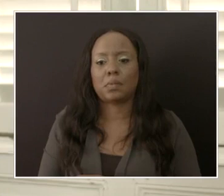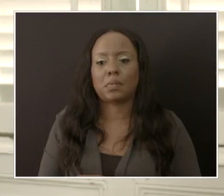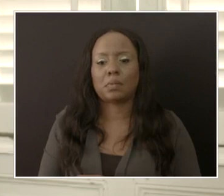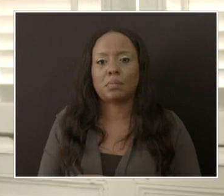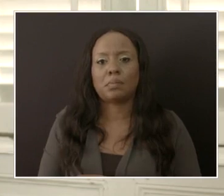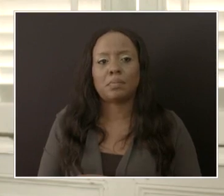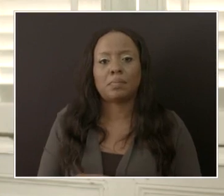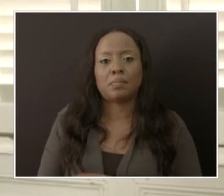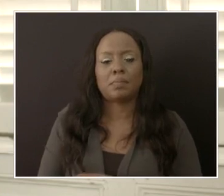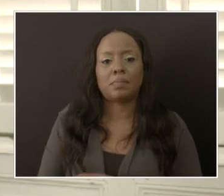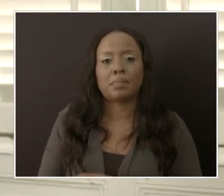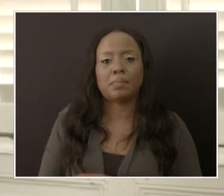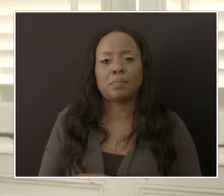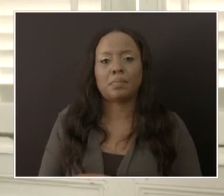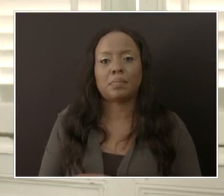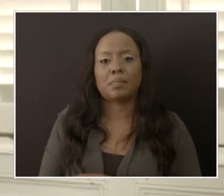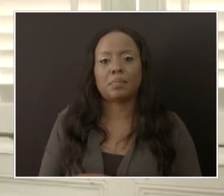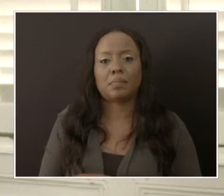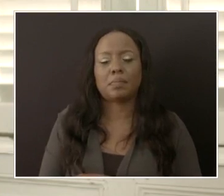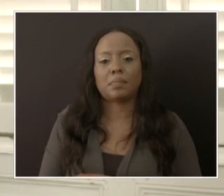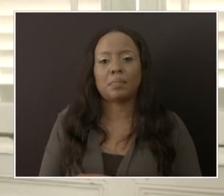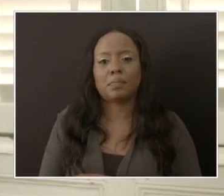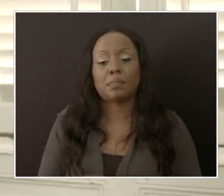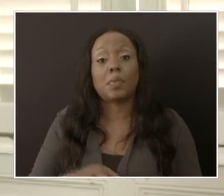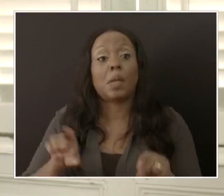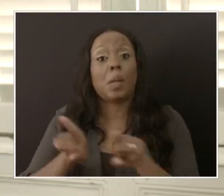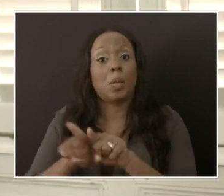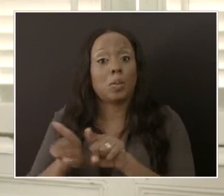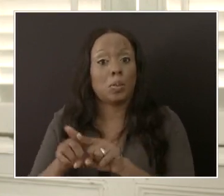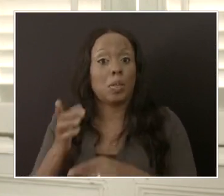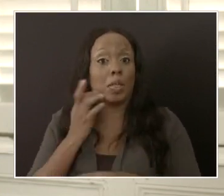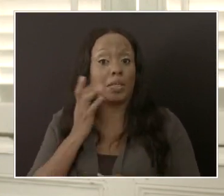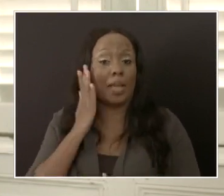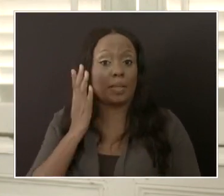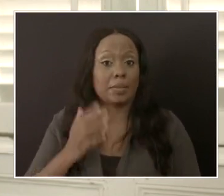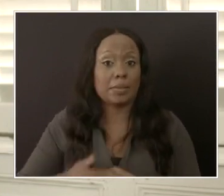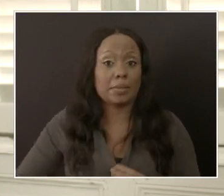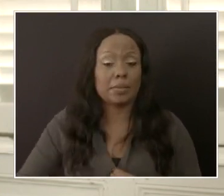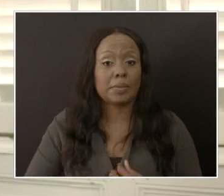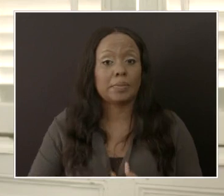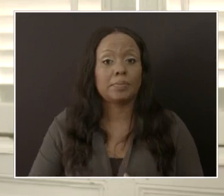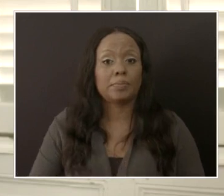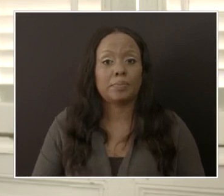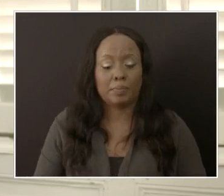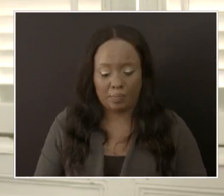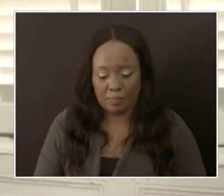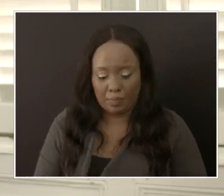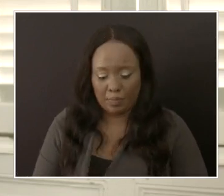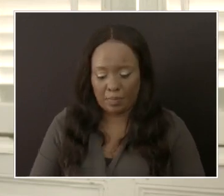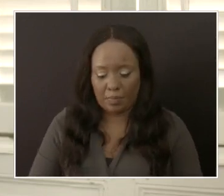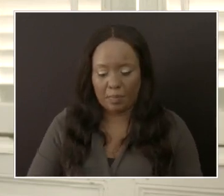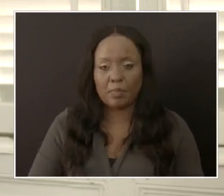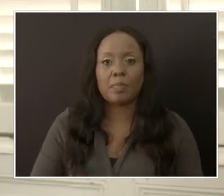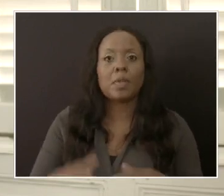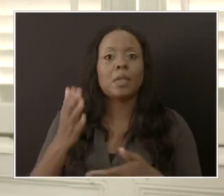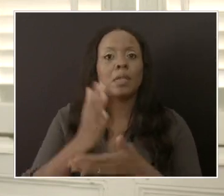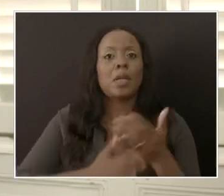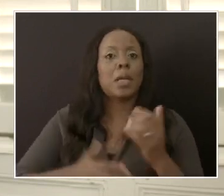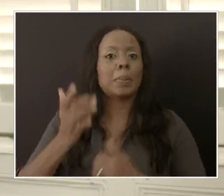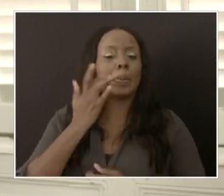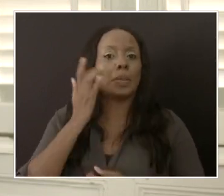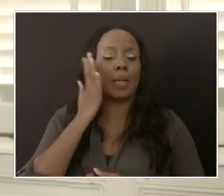extended to the hotels as well. There are some hotels that are not interested in